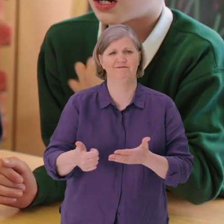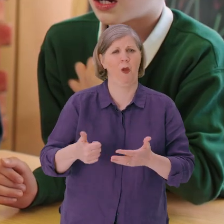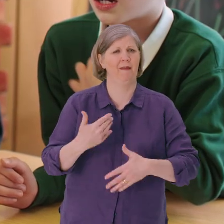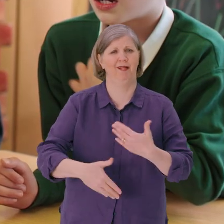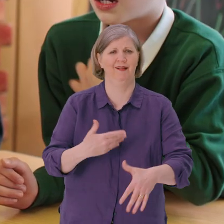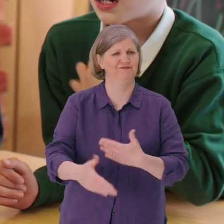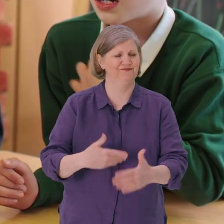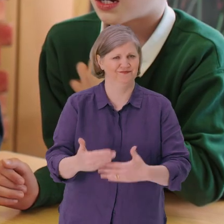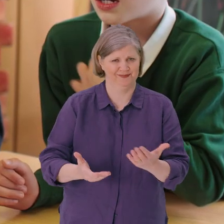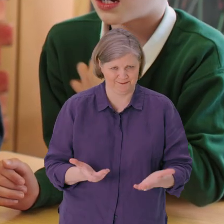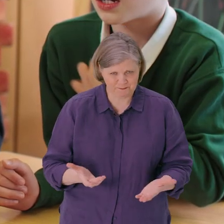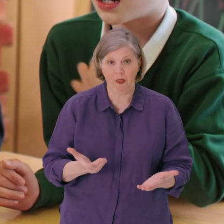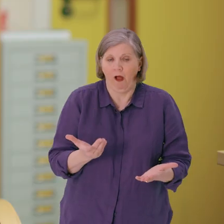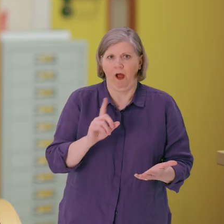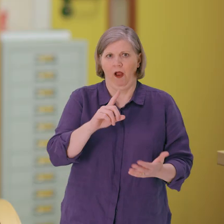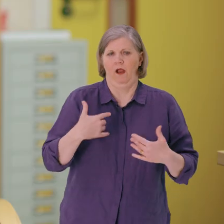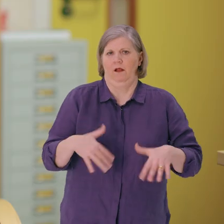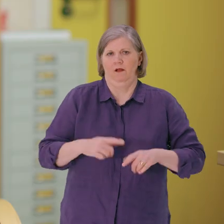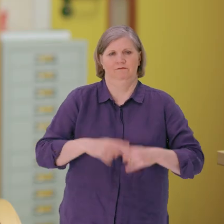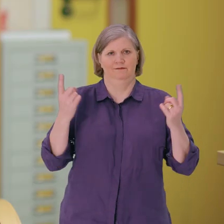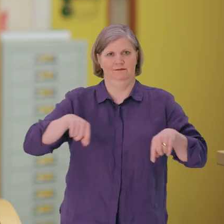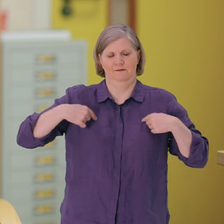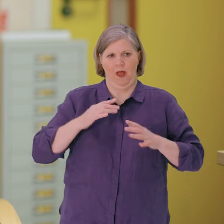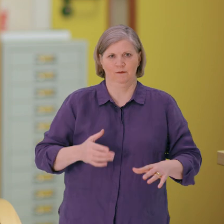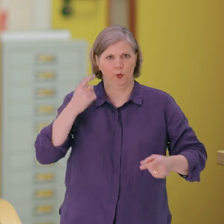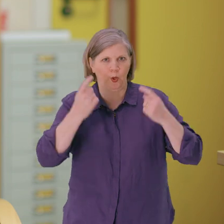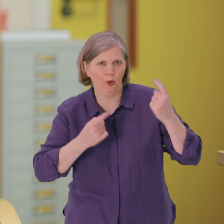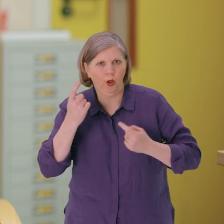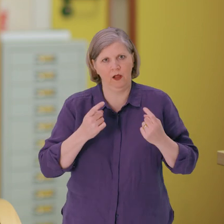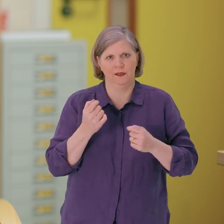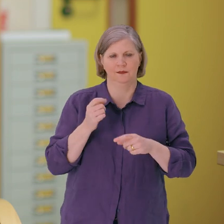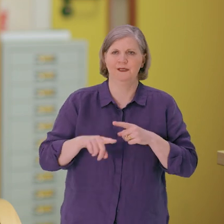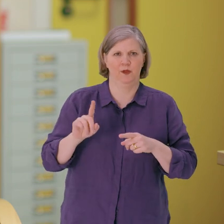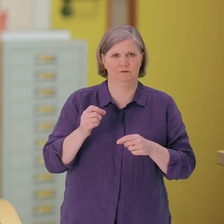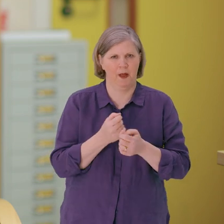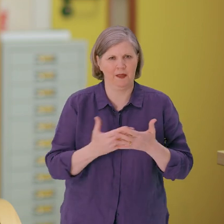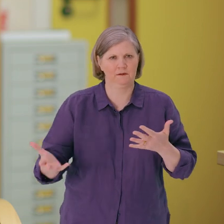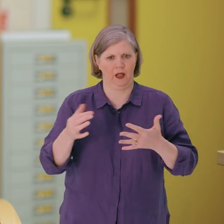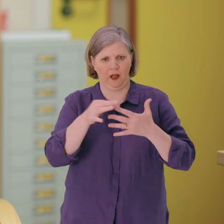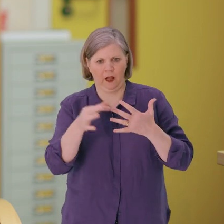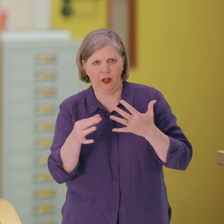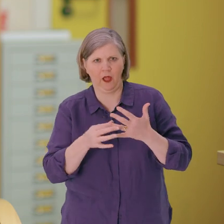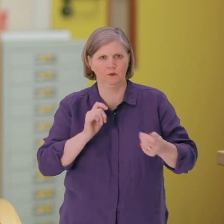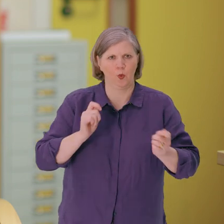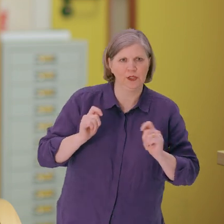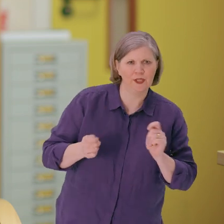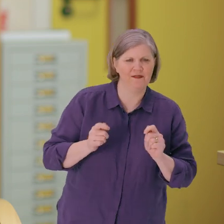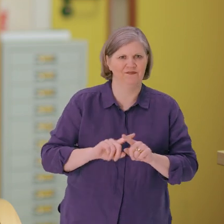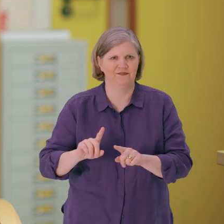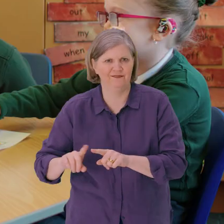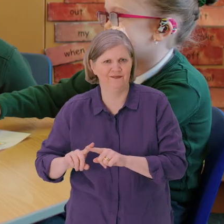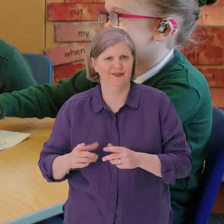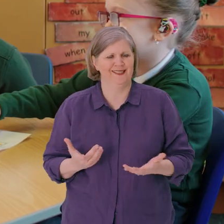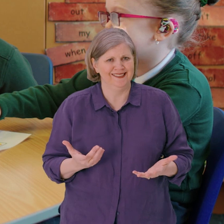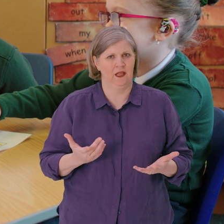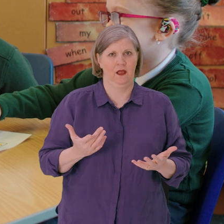just deliver it as normal whereas we always have to think about and especially when it comes to grammatical features and role shift,